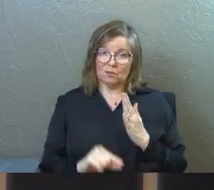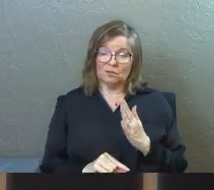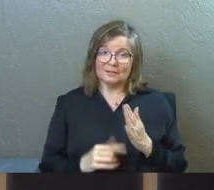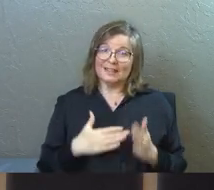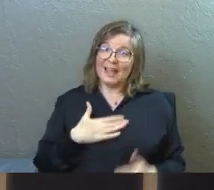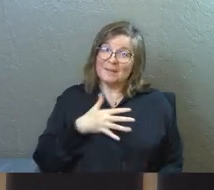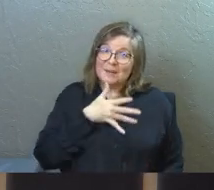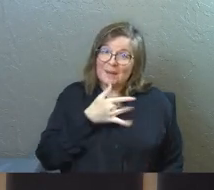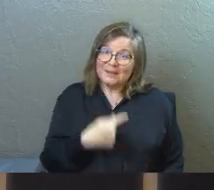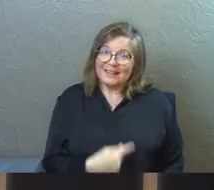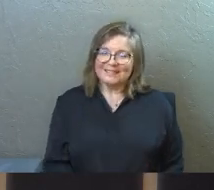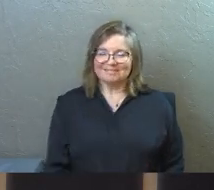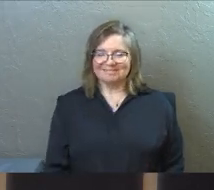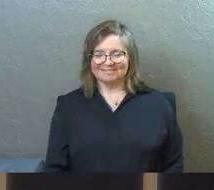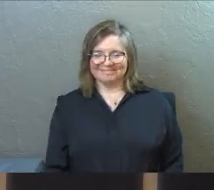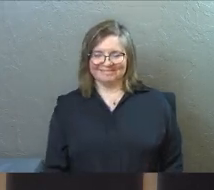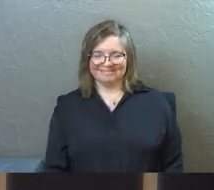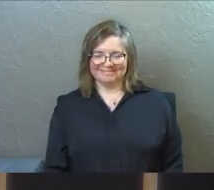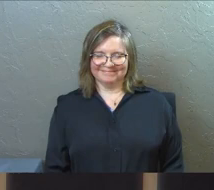Happy Mother's Day.